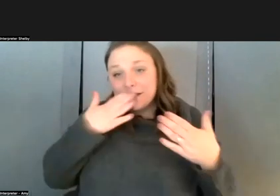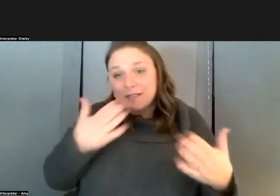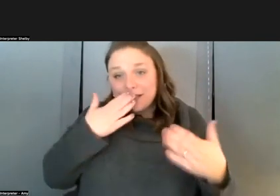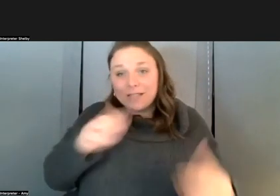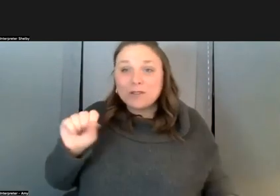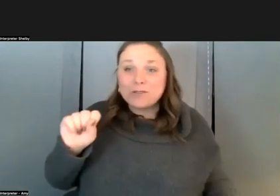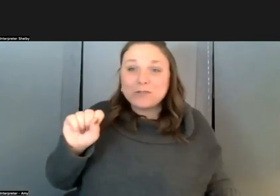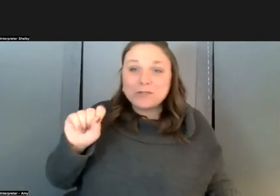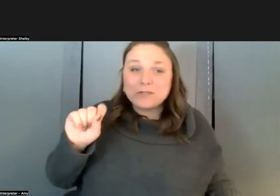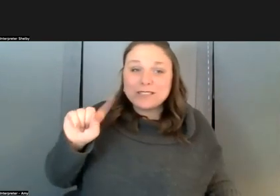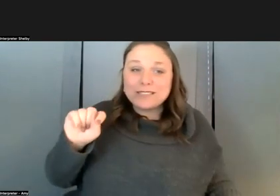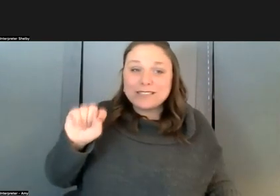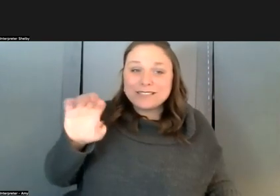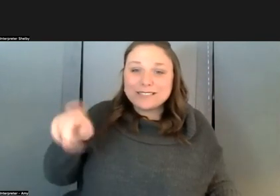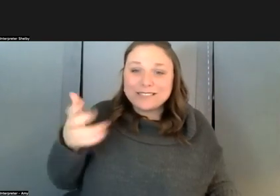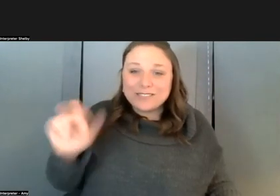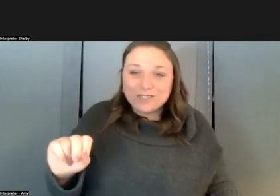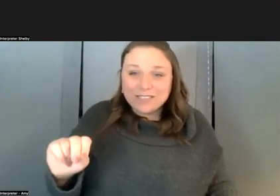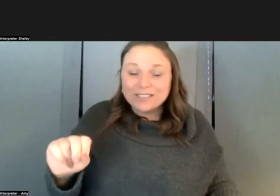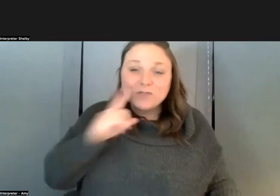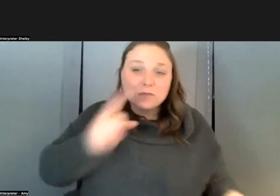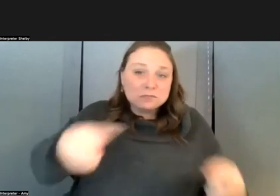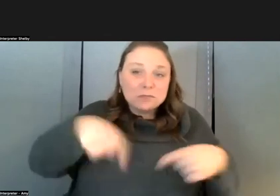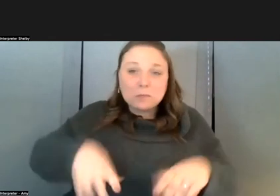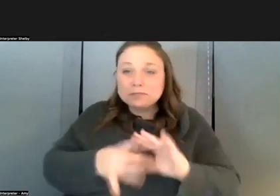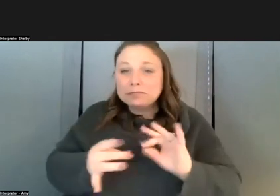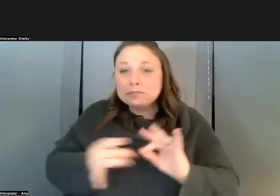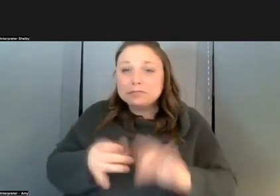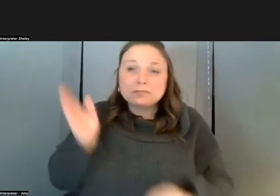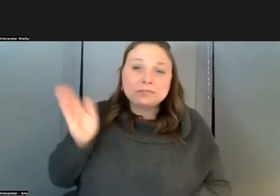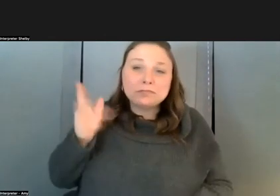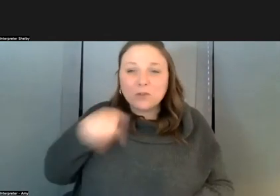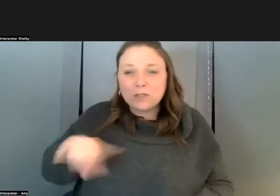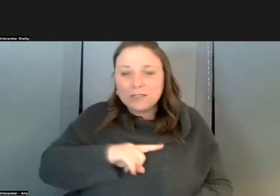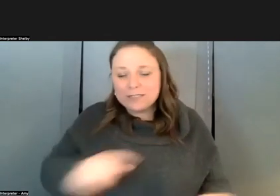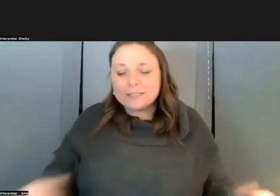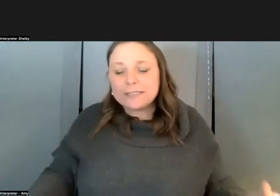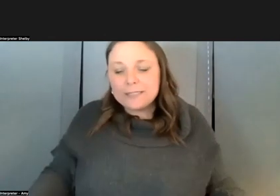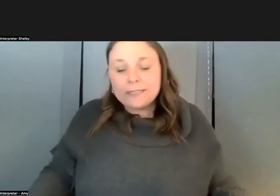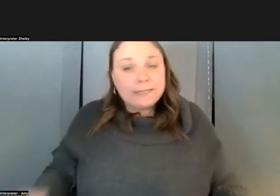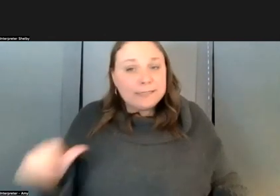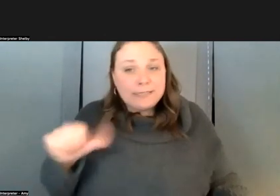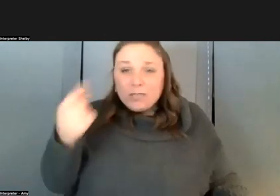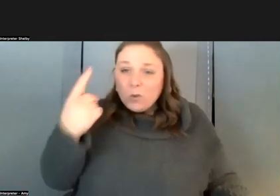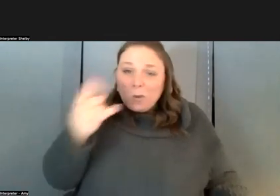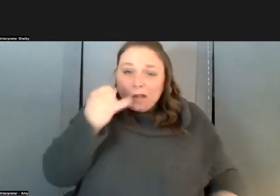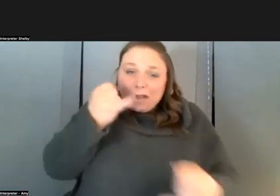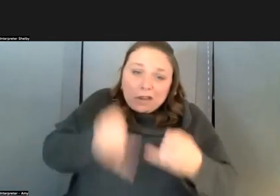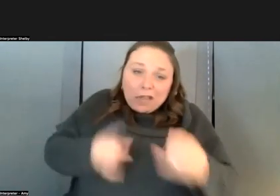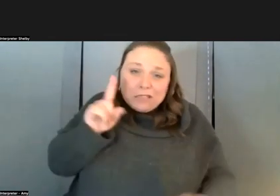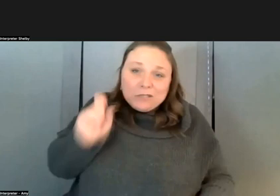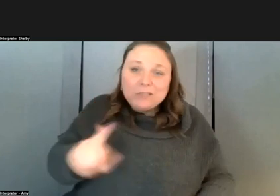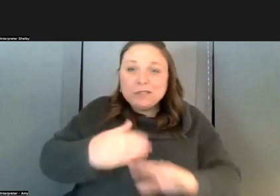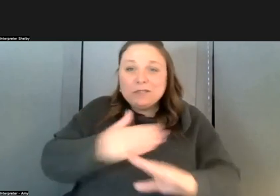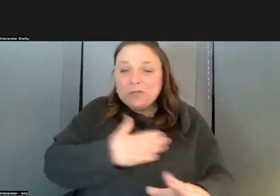for coming on in and talking with us uh uh um is there any one last question before we let